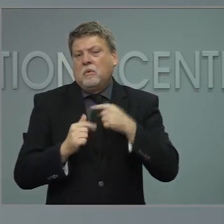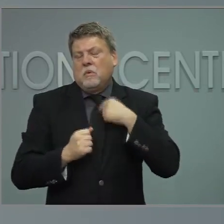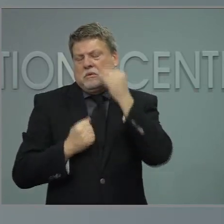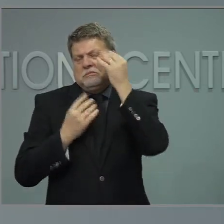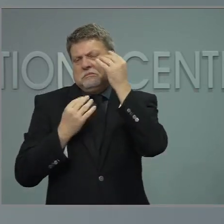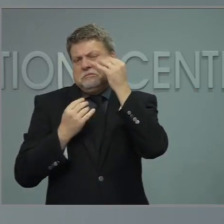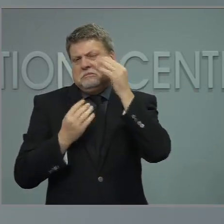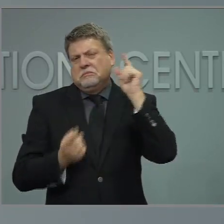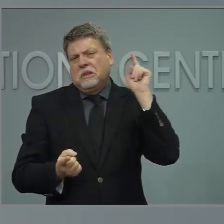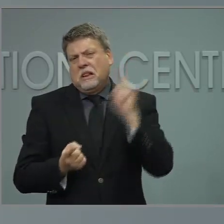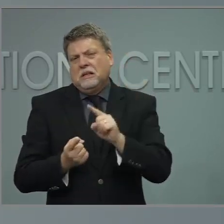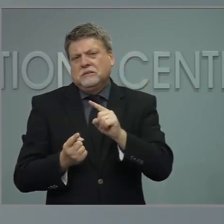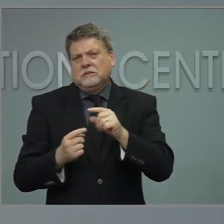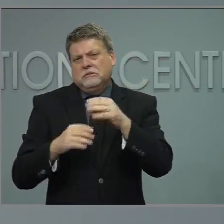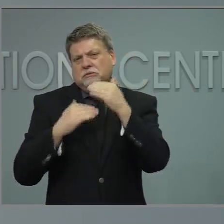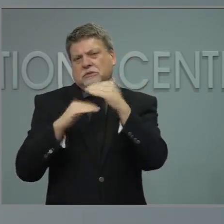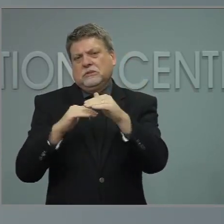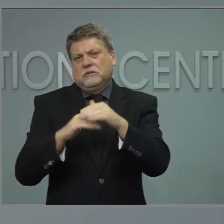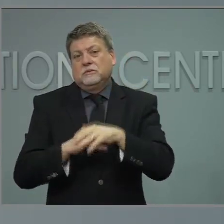Next question, please.